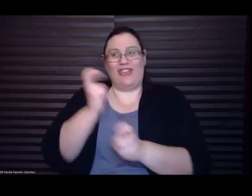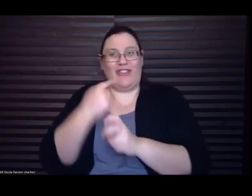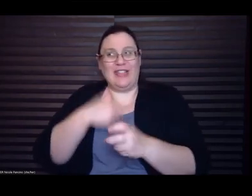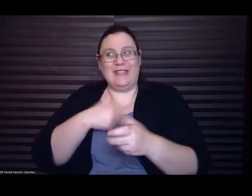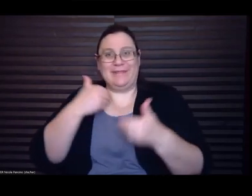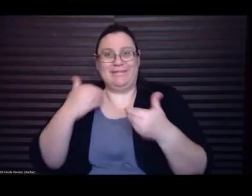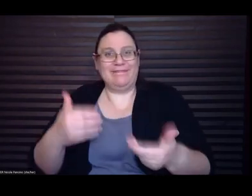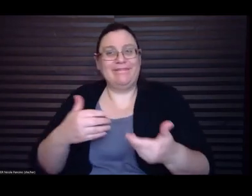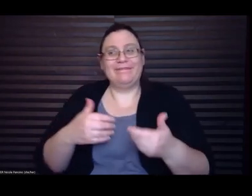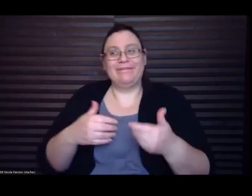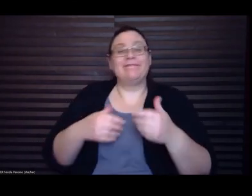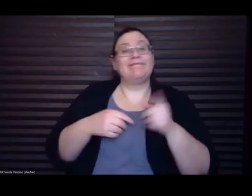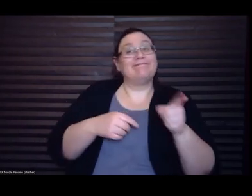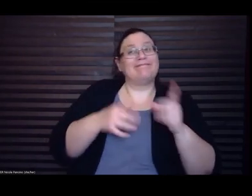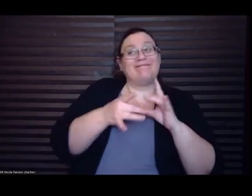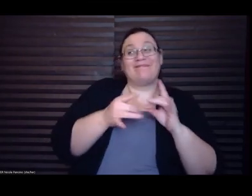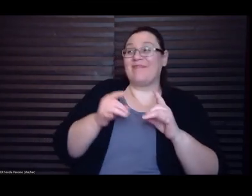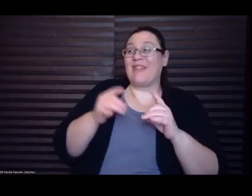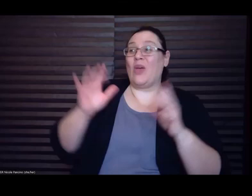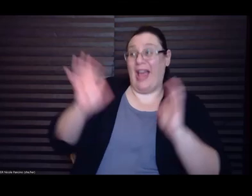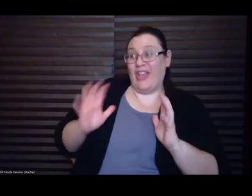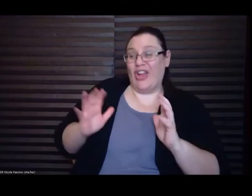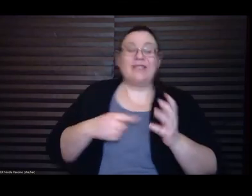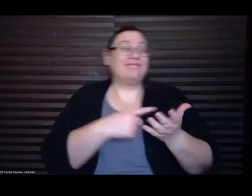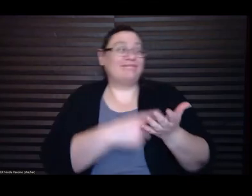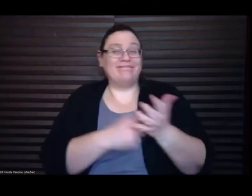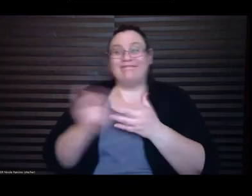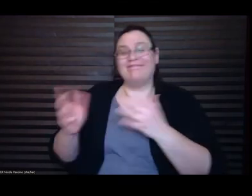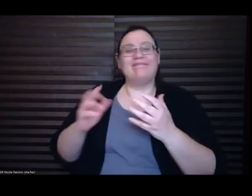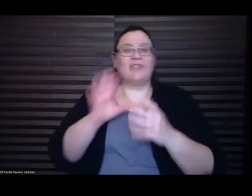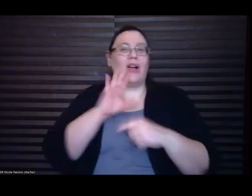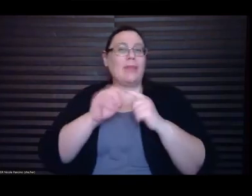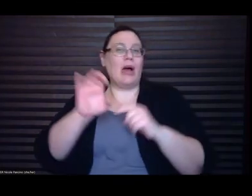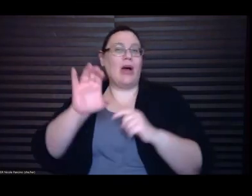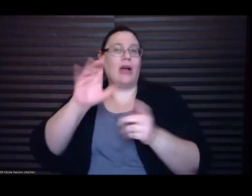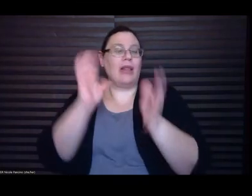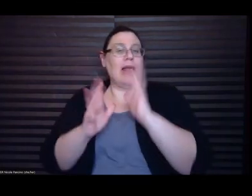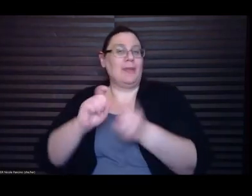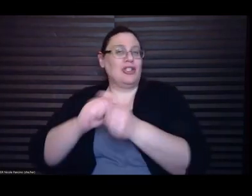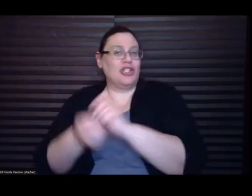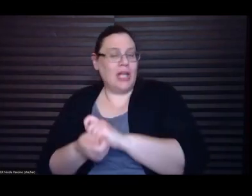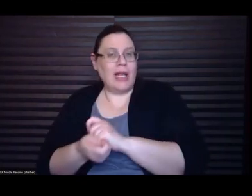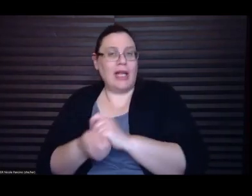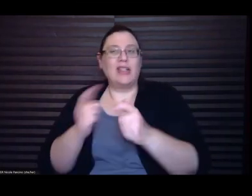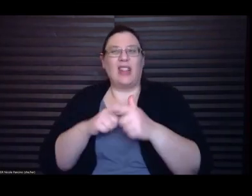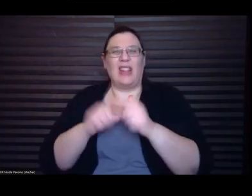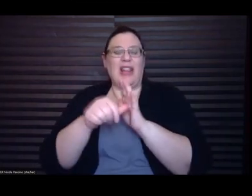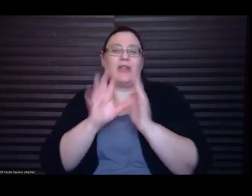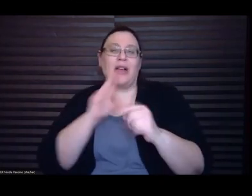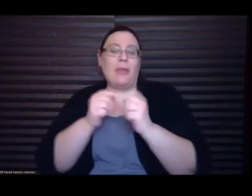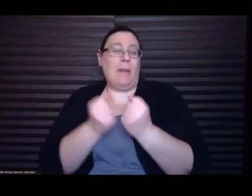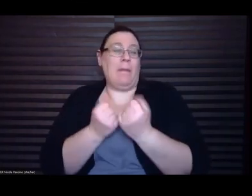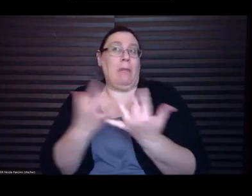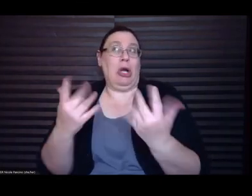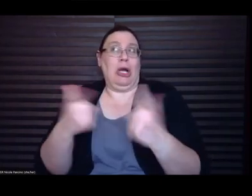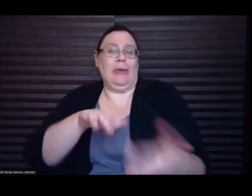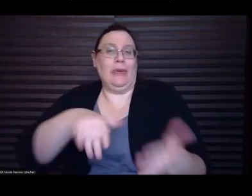After a while of talking generally about burning to death, we pull into the park. Okay, I'll stop there.